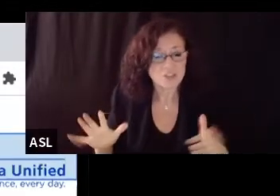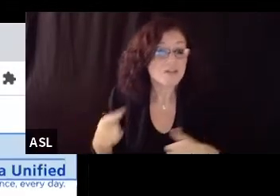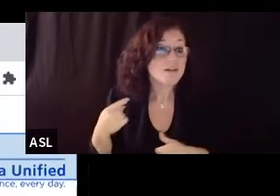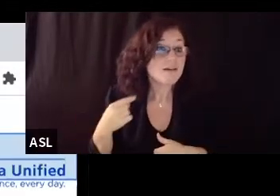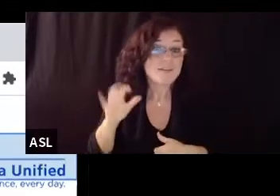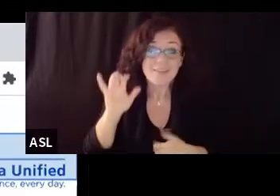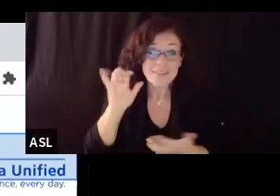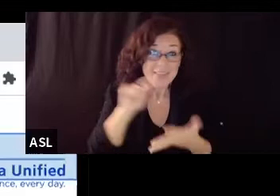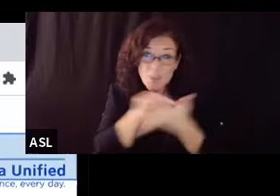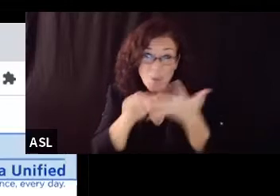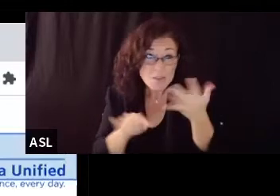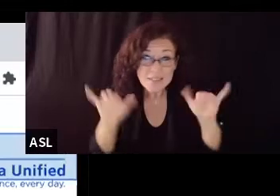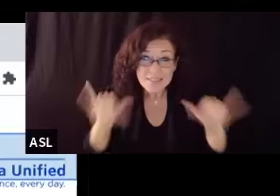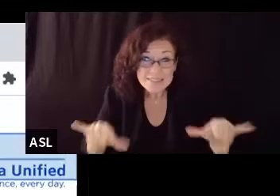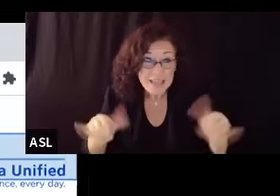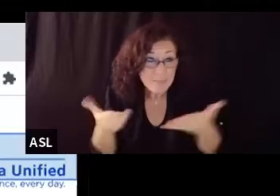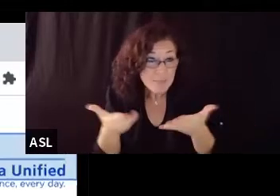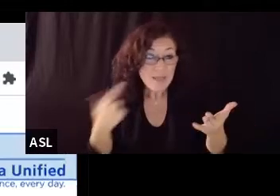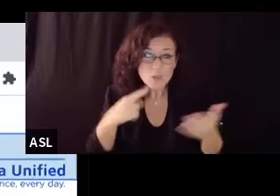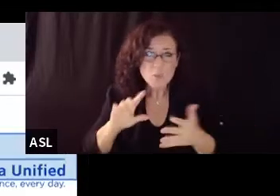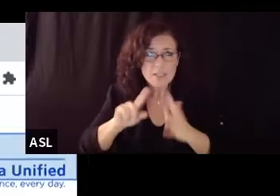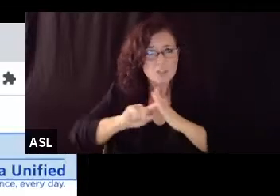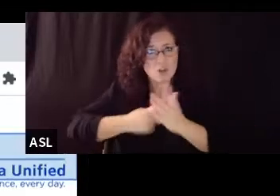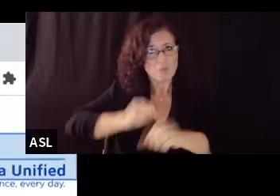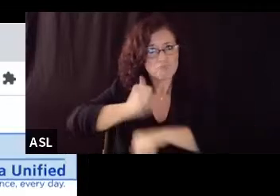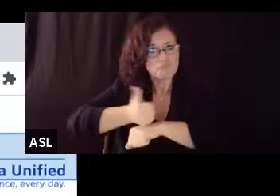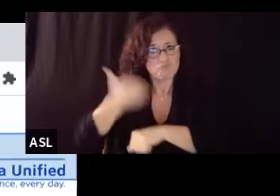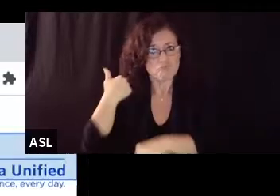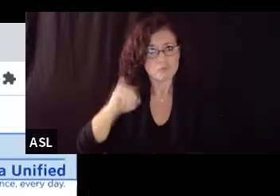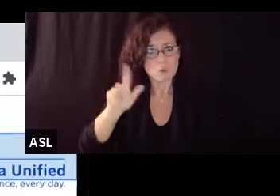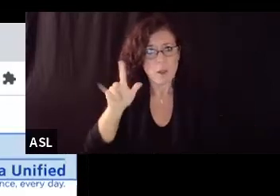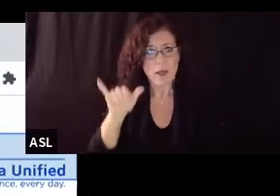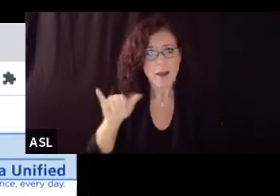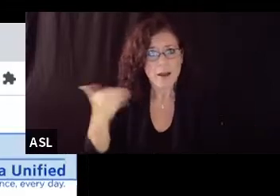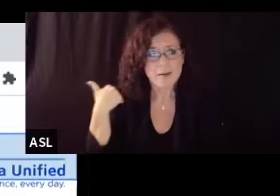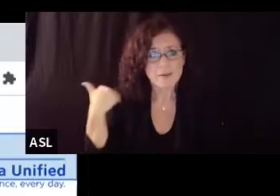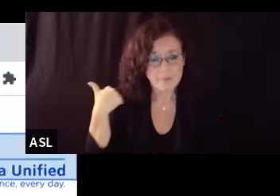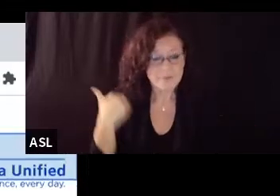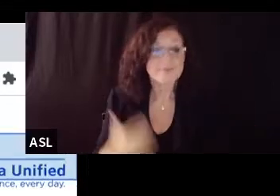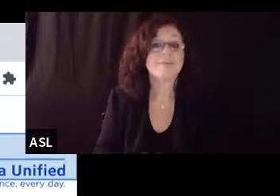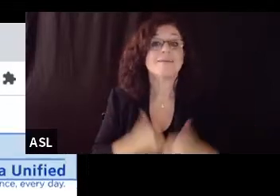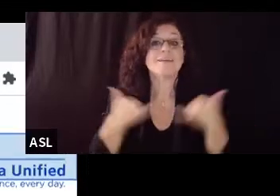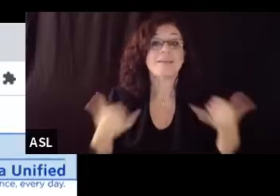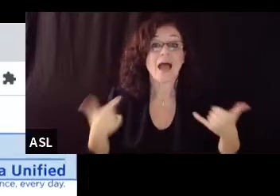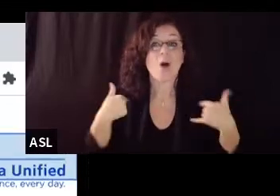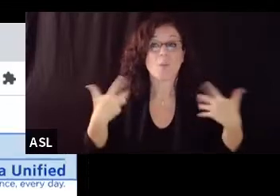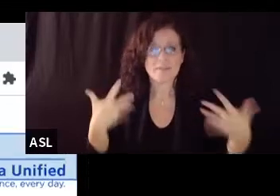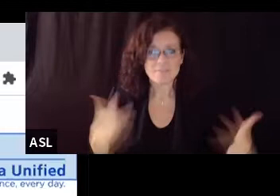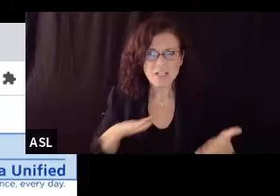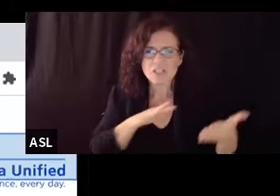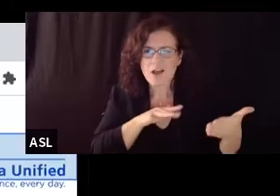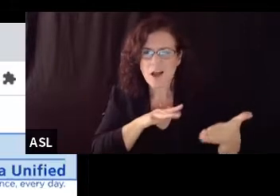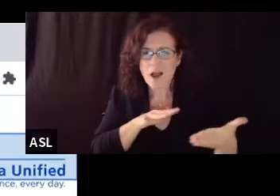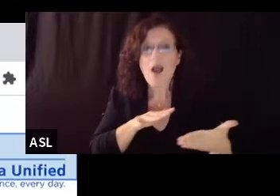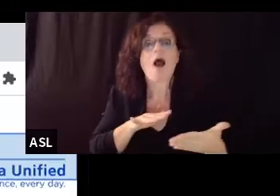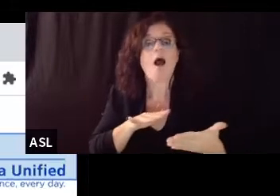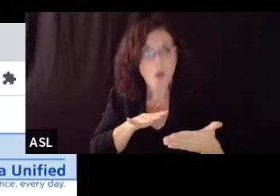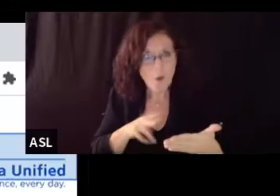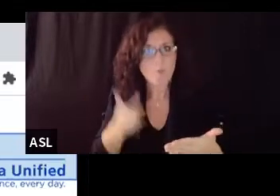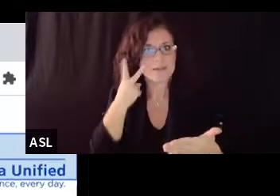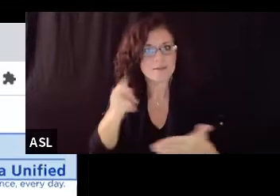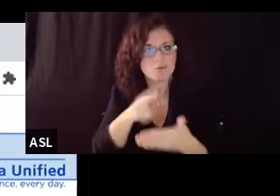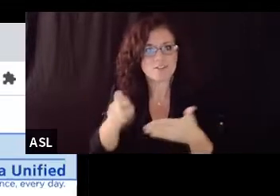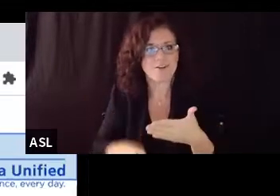in place in july and now that we are having experience with it we can see the outcomes of those